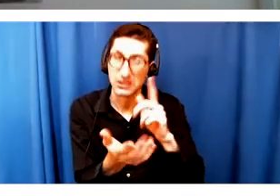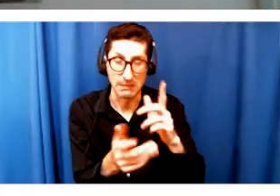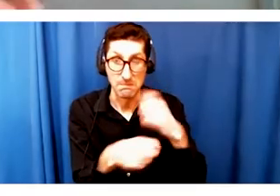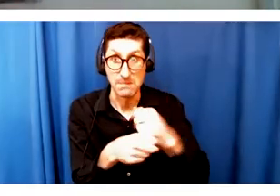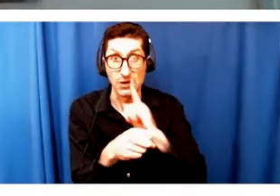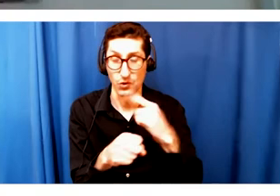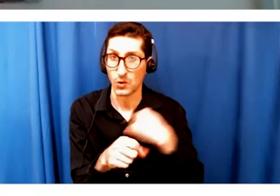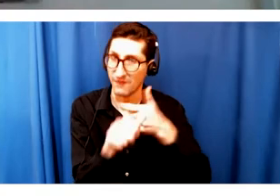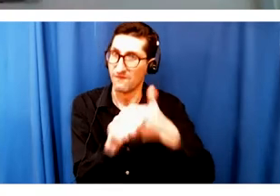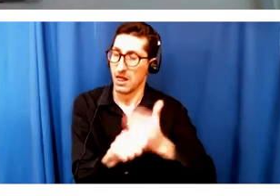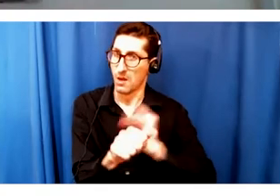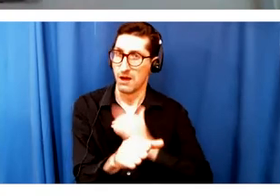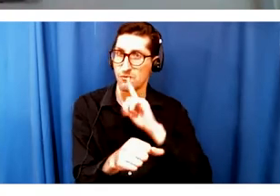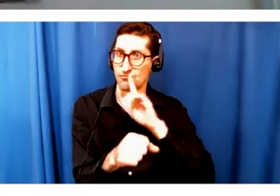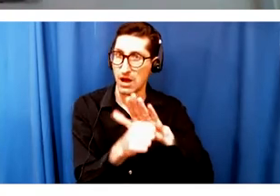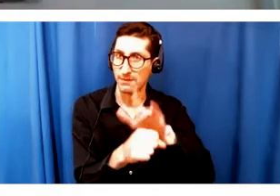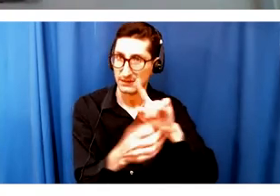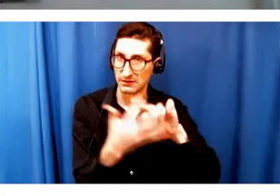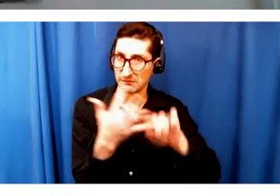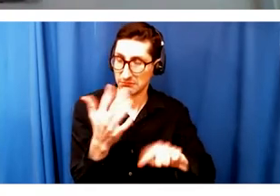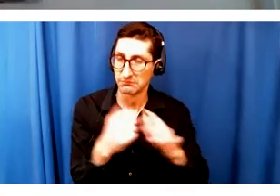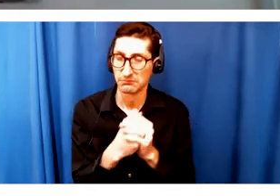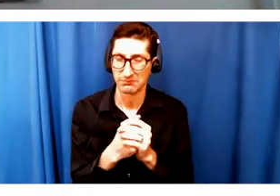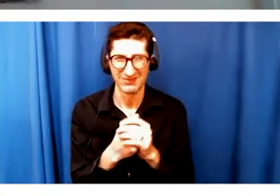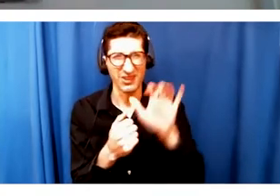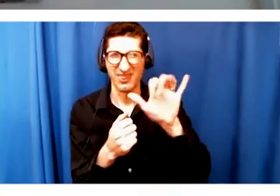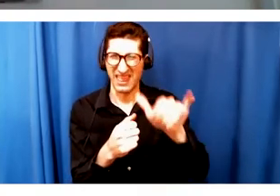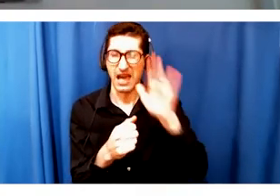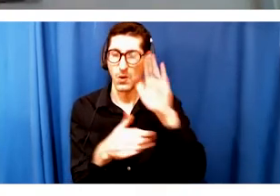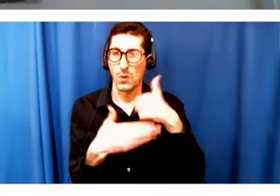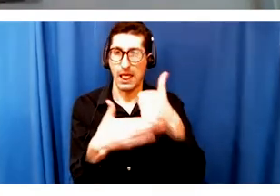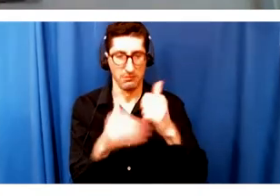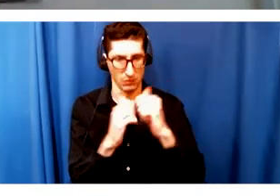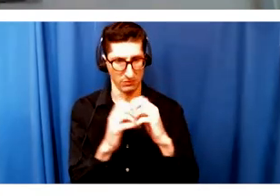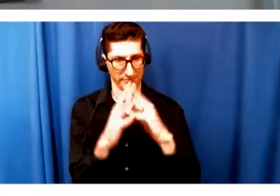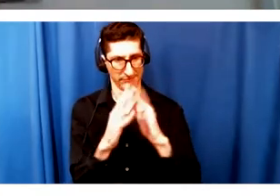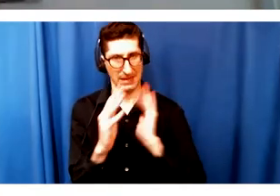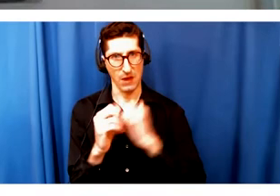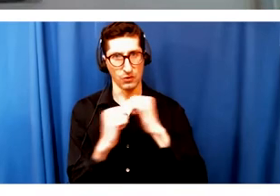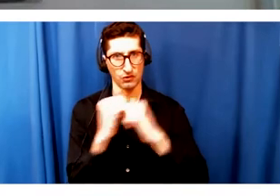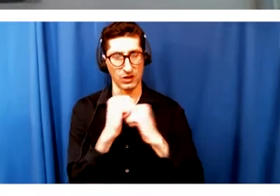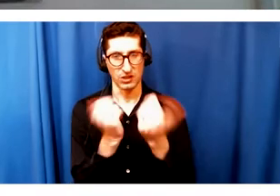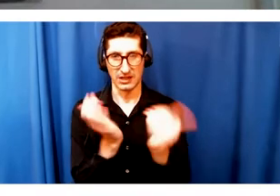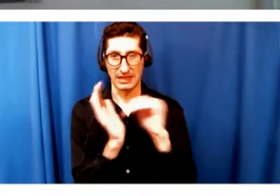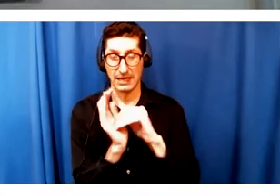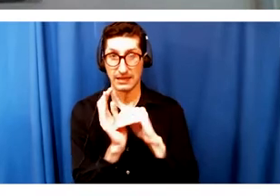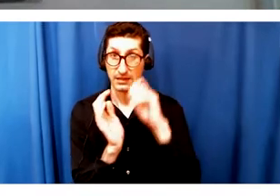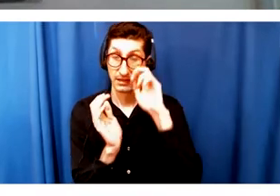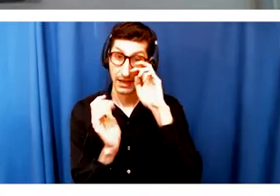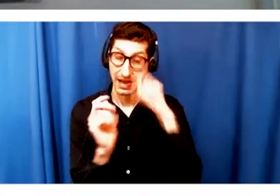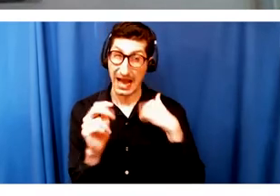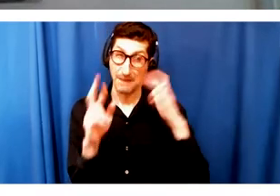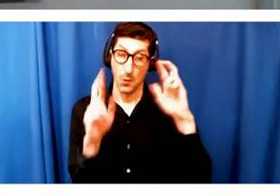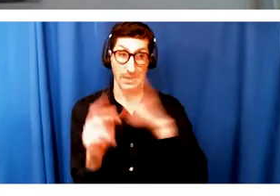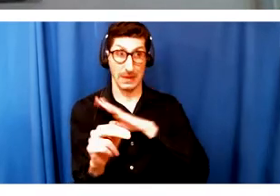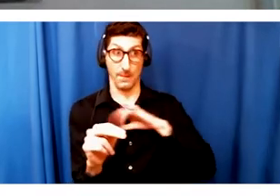Many things like that to really just help us to rebuild the structure. I'm hoping that I can get my board to re-looking at how decisions are